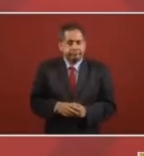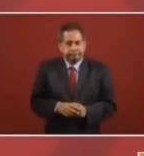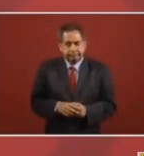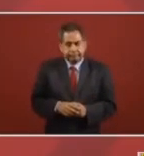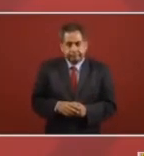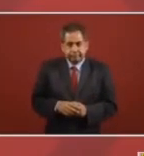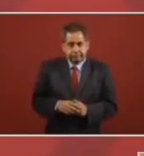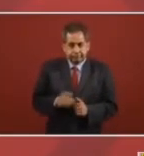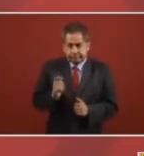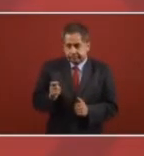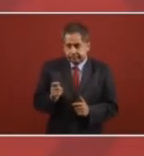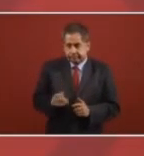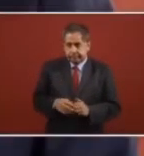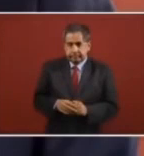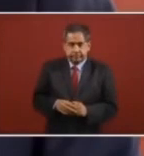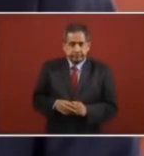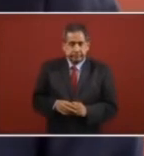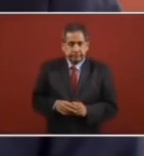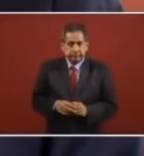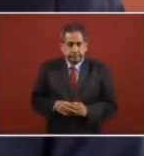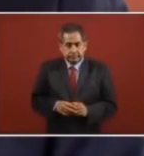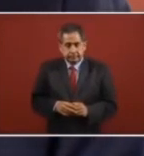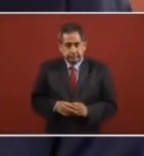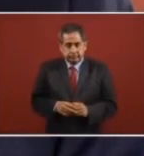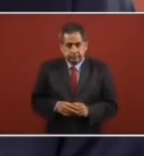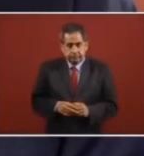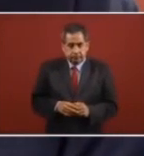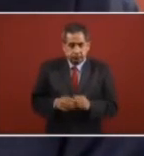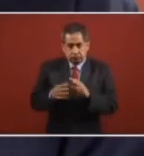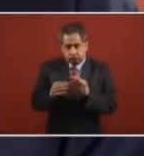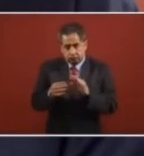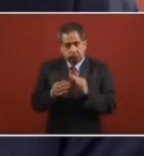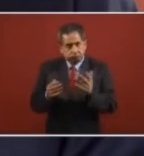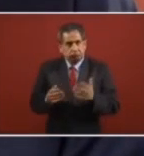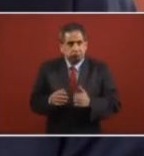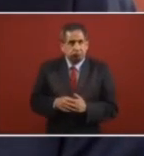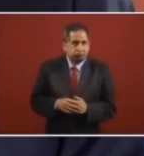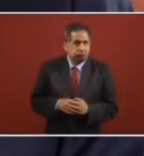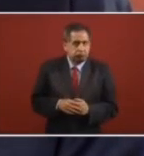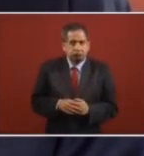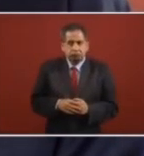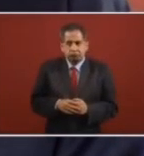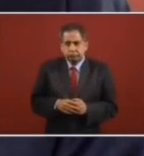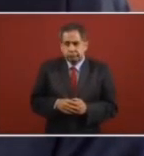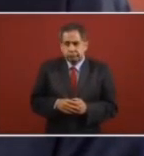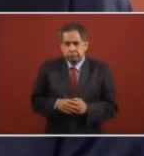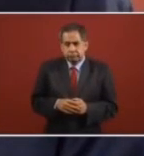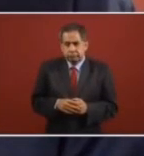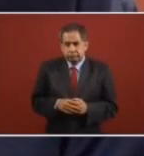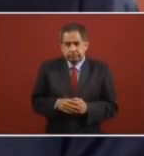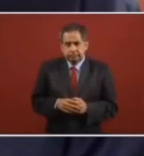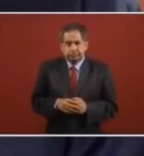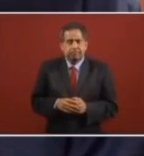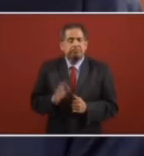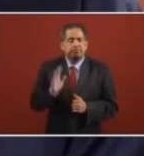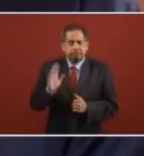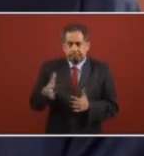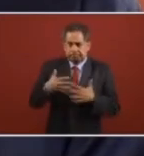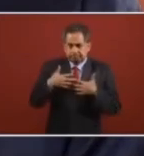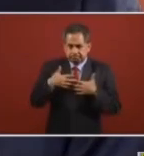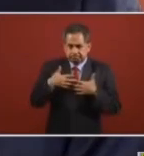Esto se viene entendiendo,